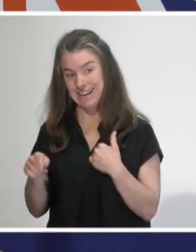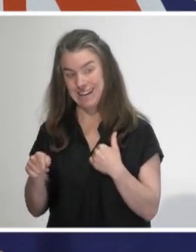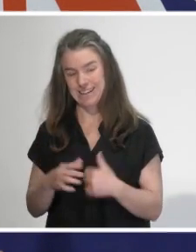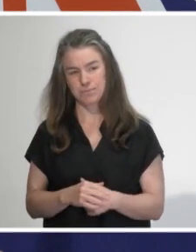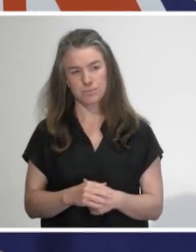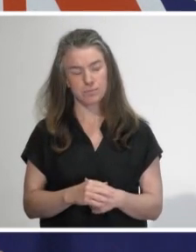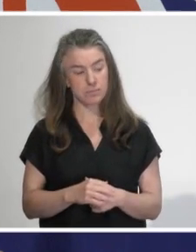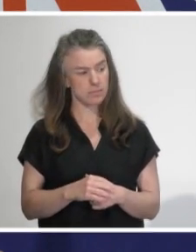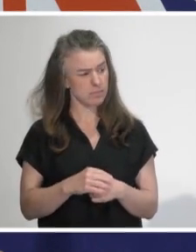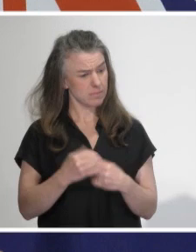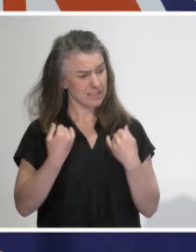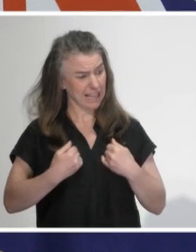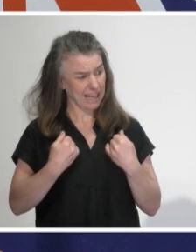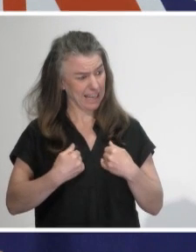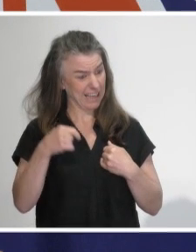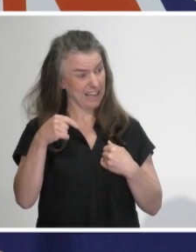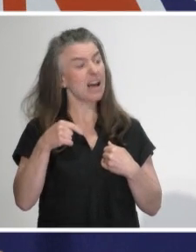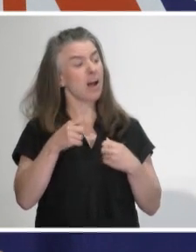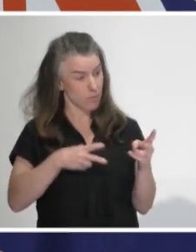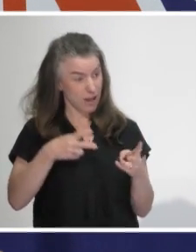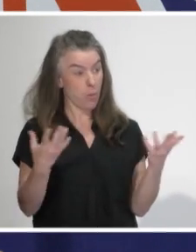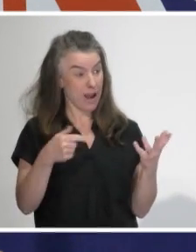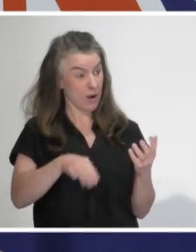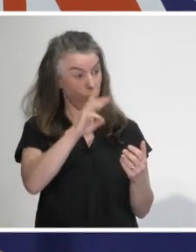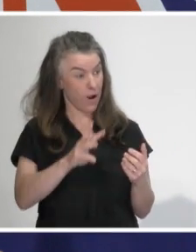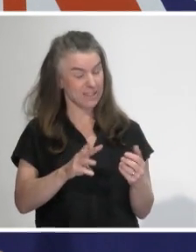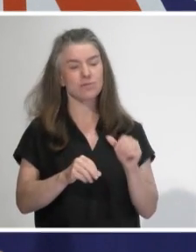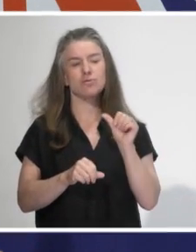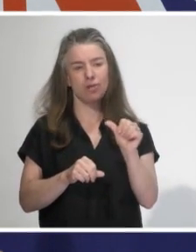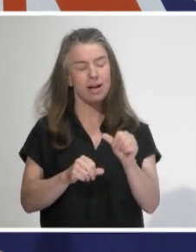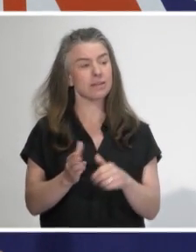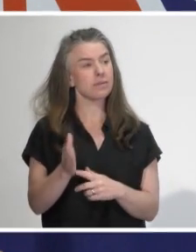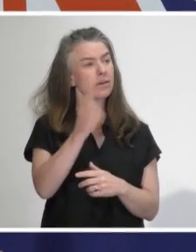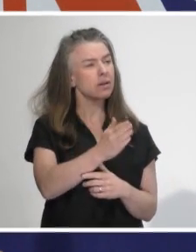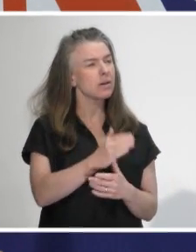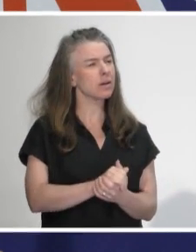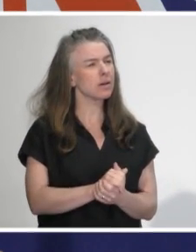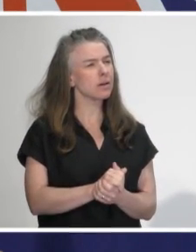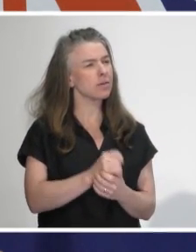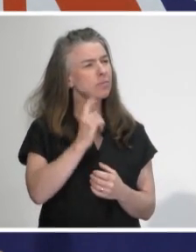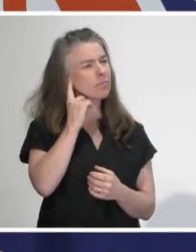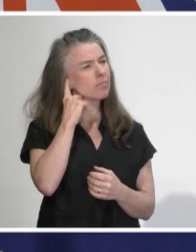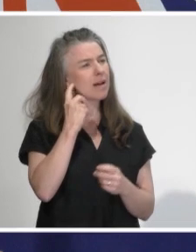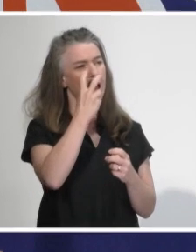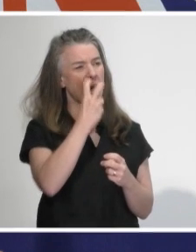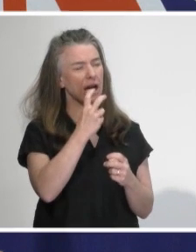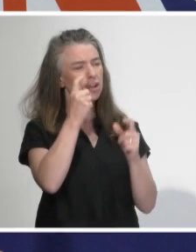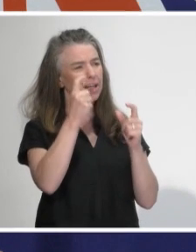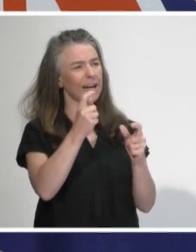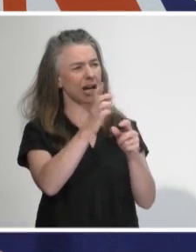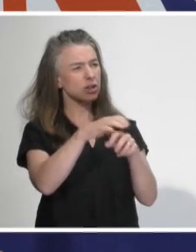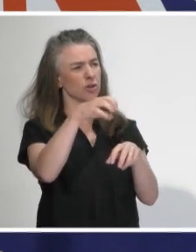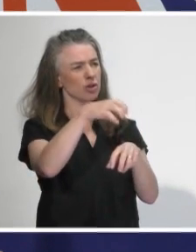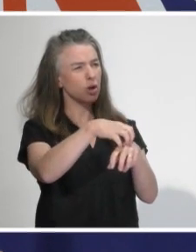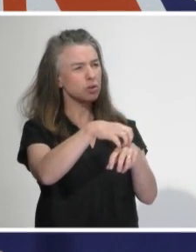and was treated in Wellington? That's right, yes. The aged care association says there was criticism from public health of staff not